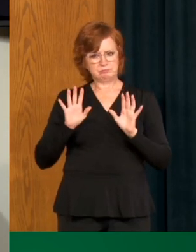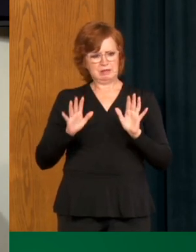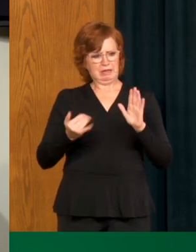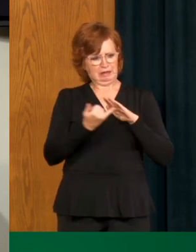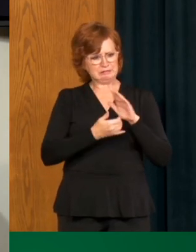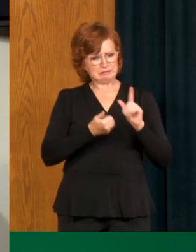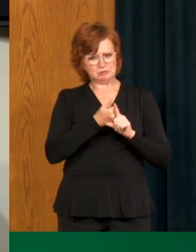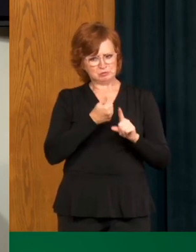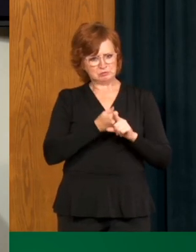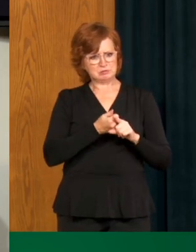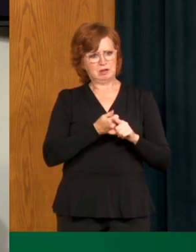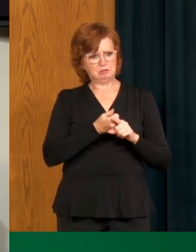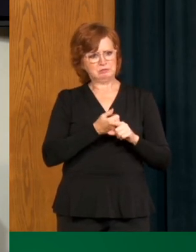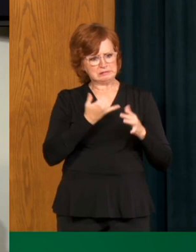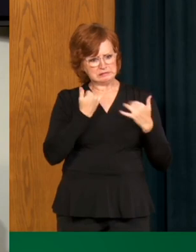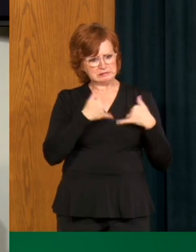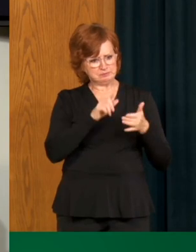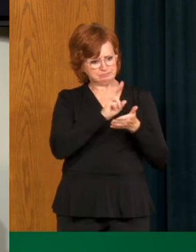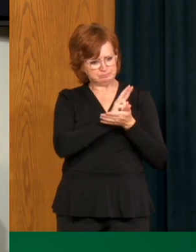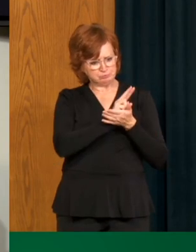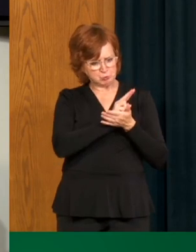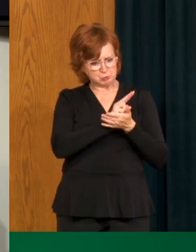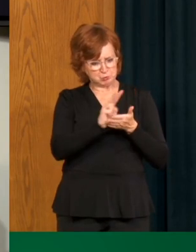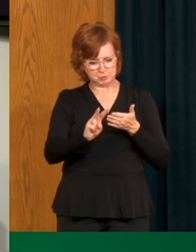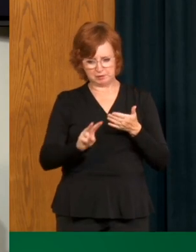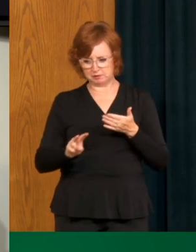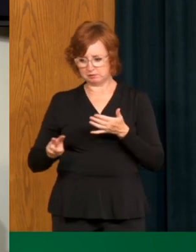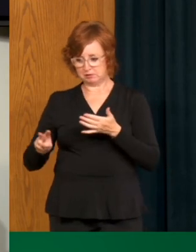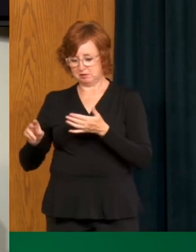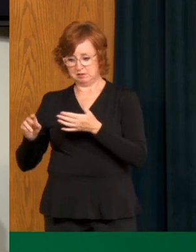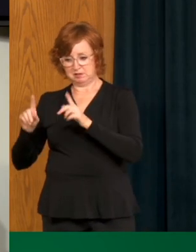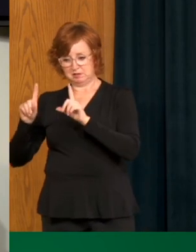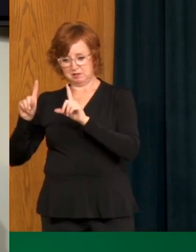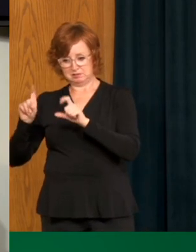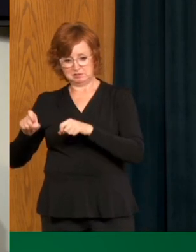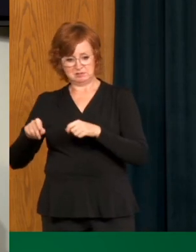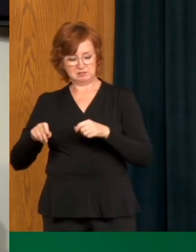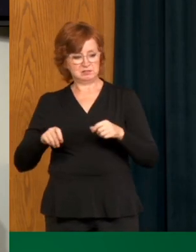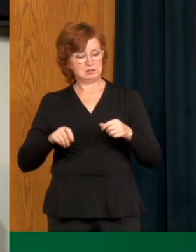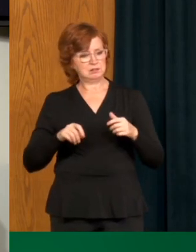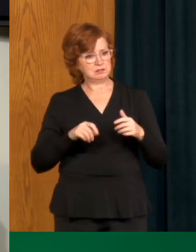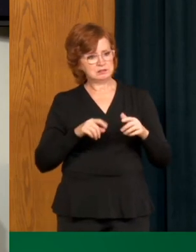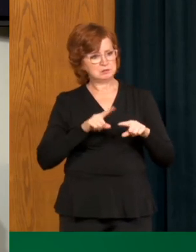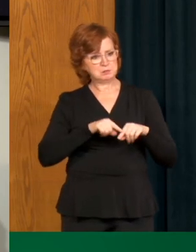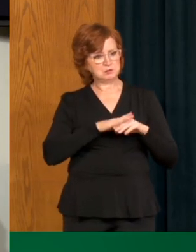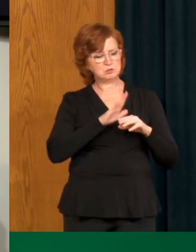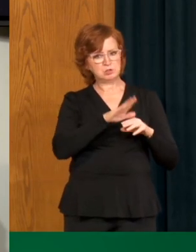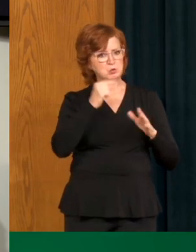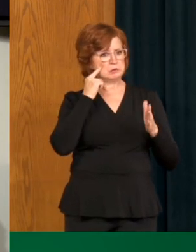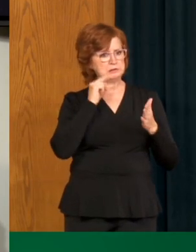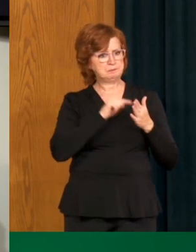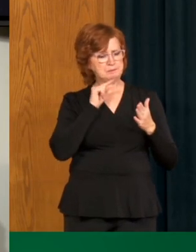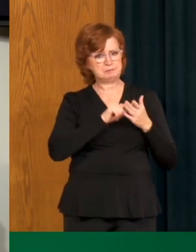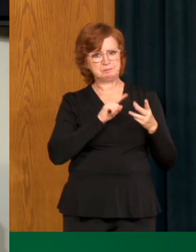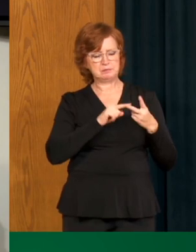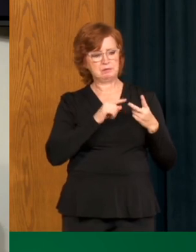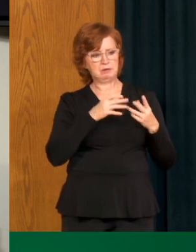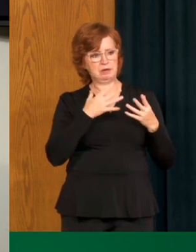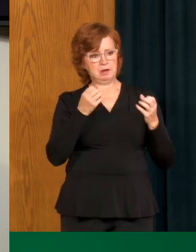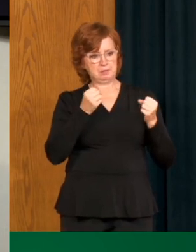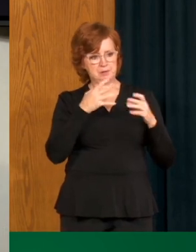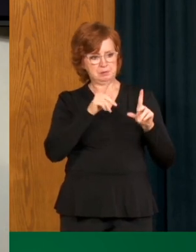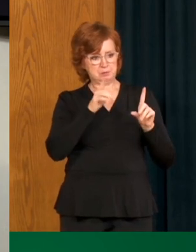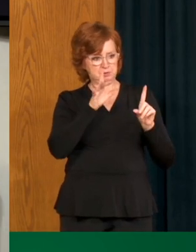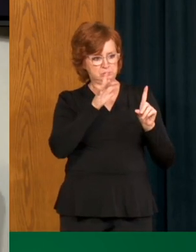-isolation and it's not driven by the test results. It's driven by symptoms and by contact. We certainly are working to address the